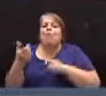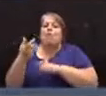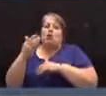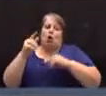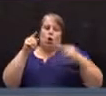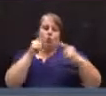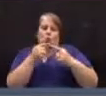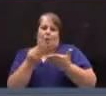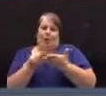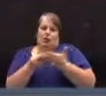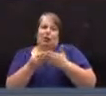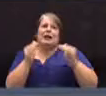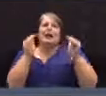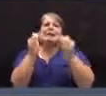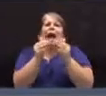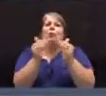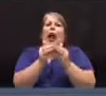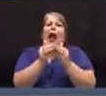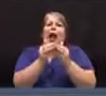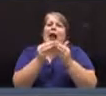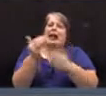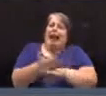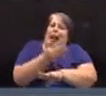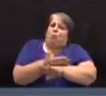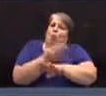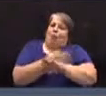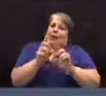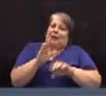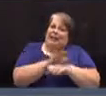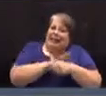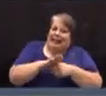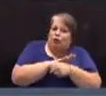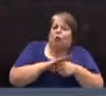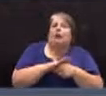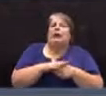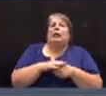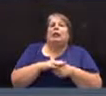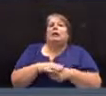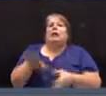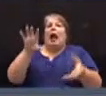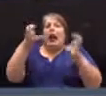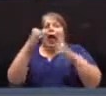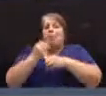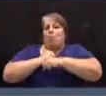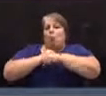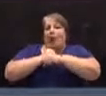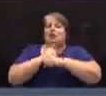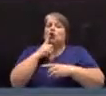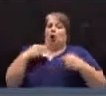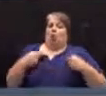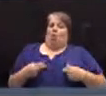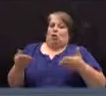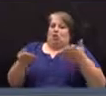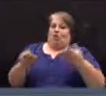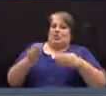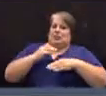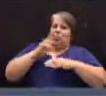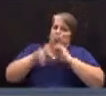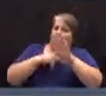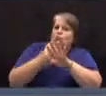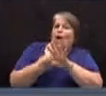the downtown improvement district, climate protection, and the human services programs. Together,